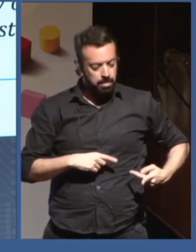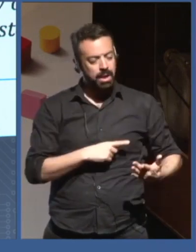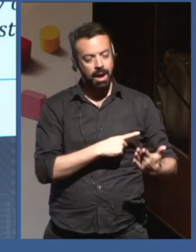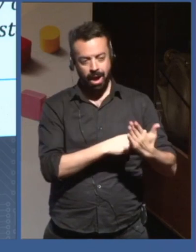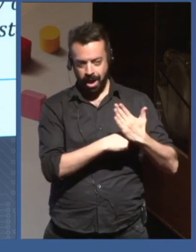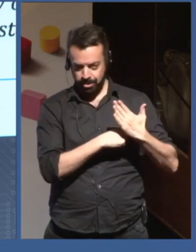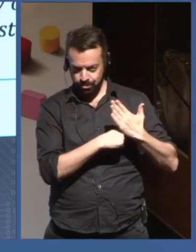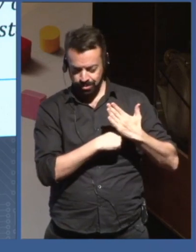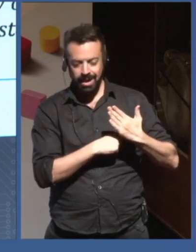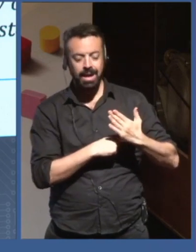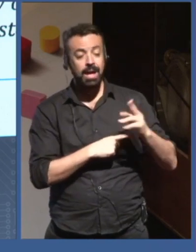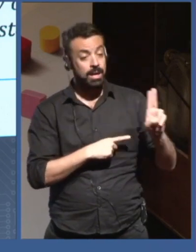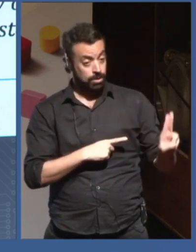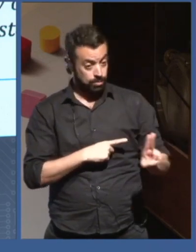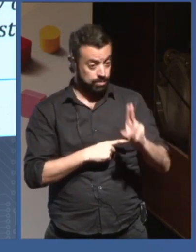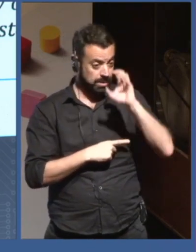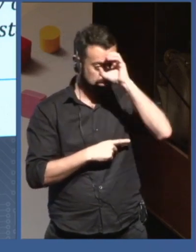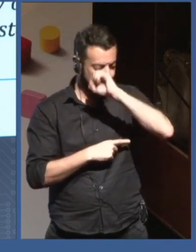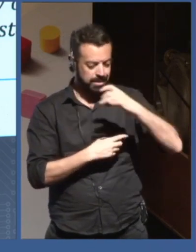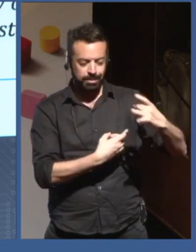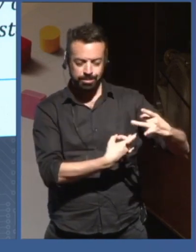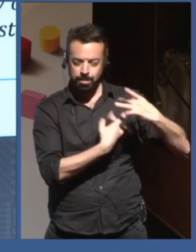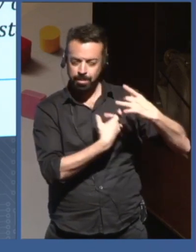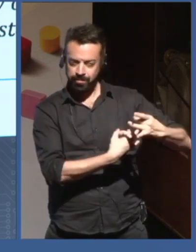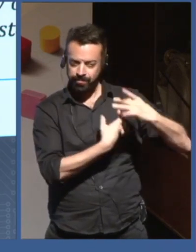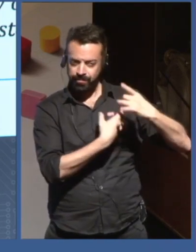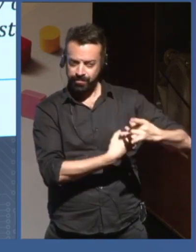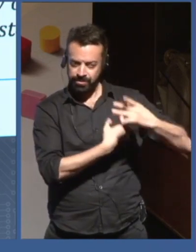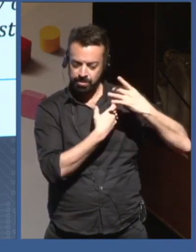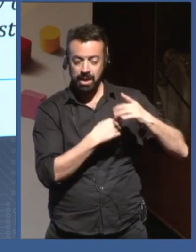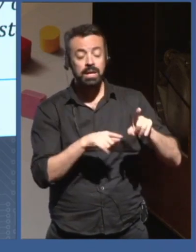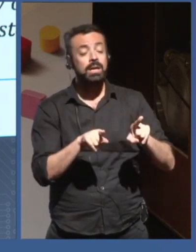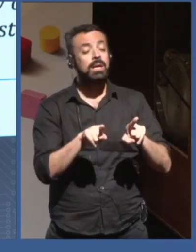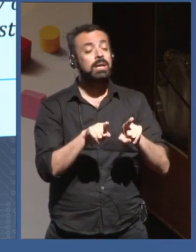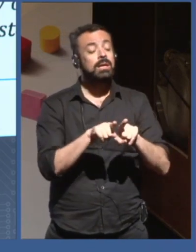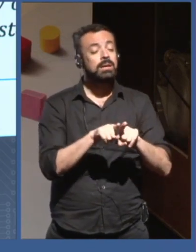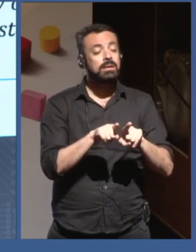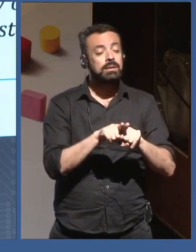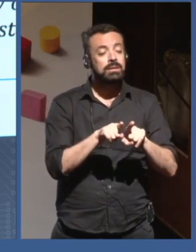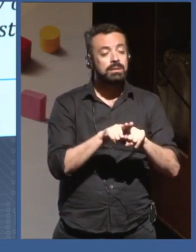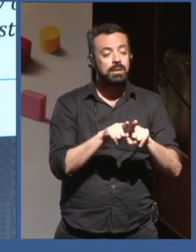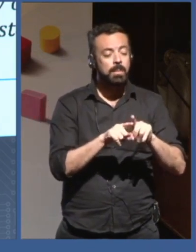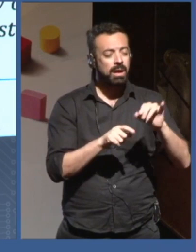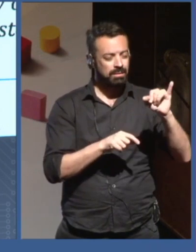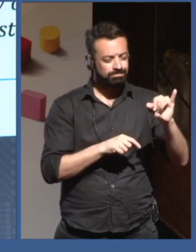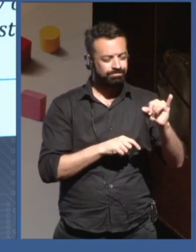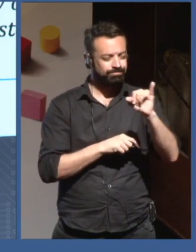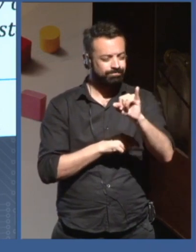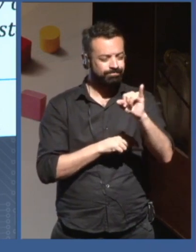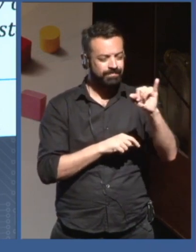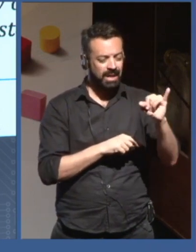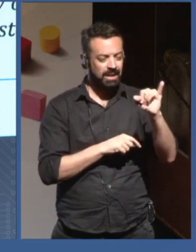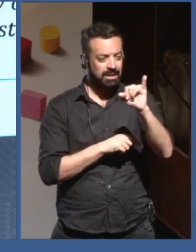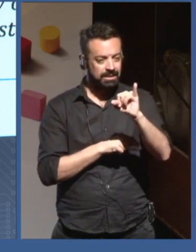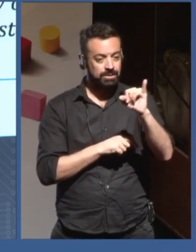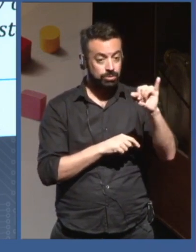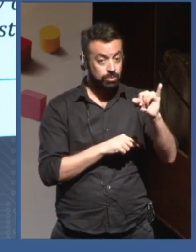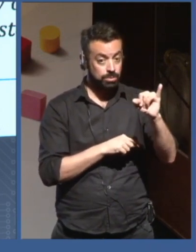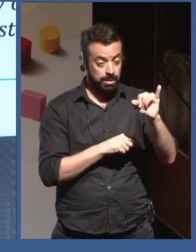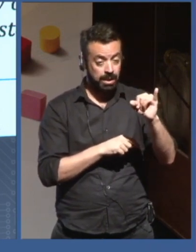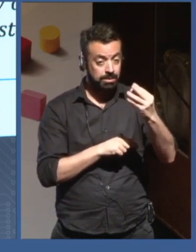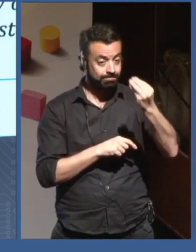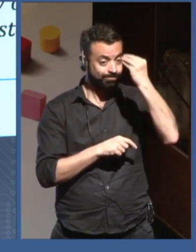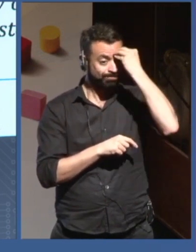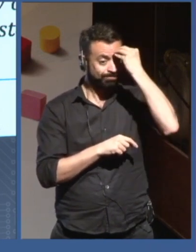as an instrument. So it's twofold. The notion of this human AI is twofold. It is about using